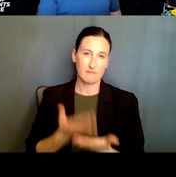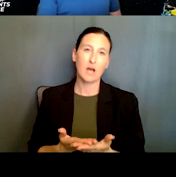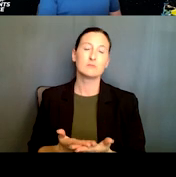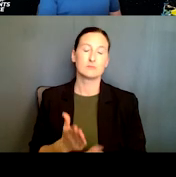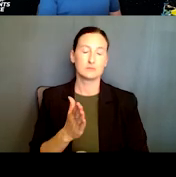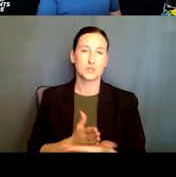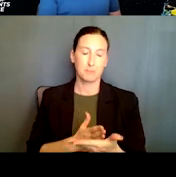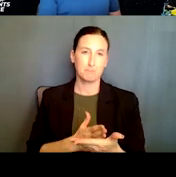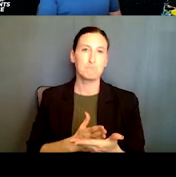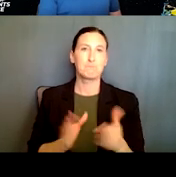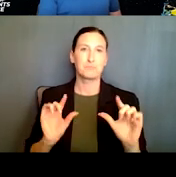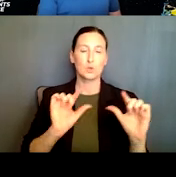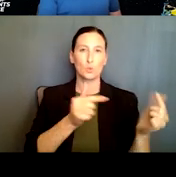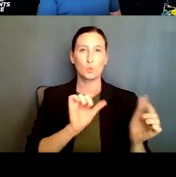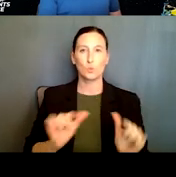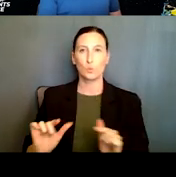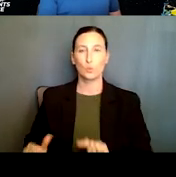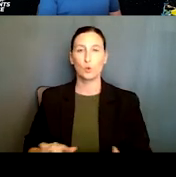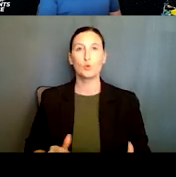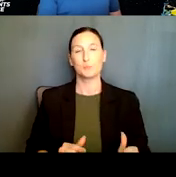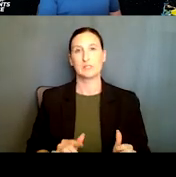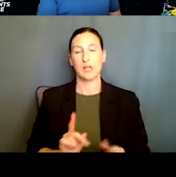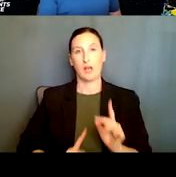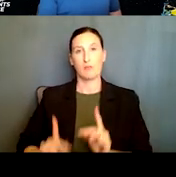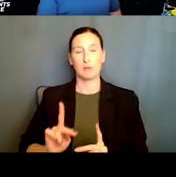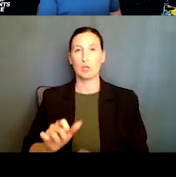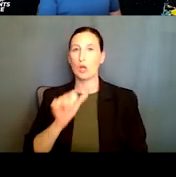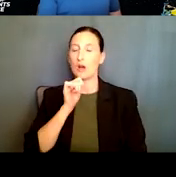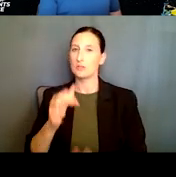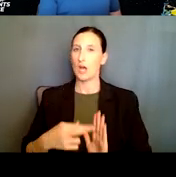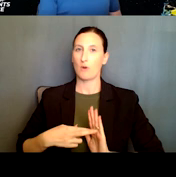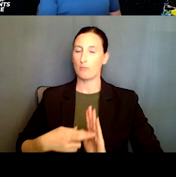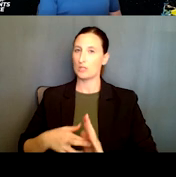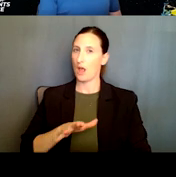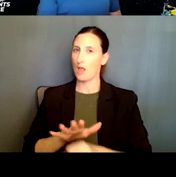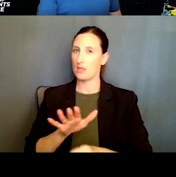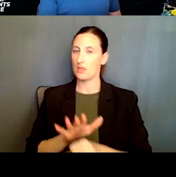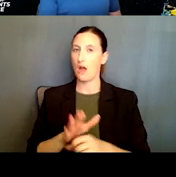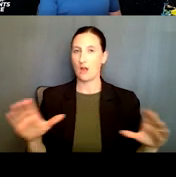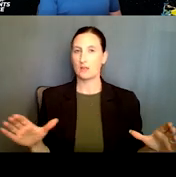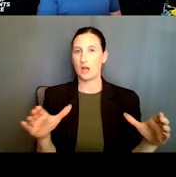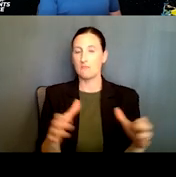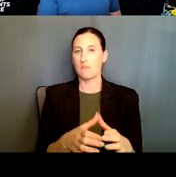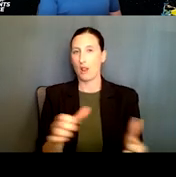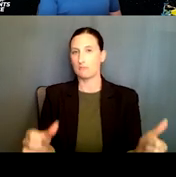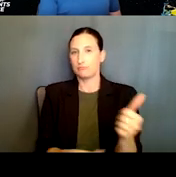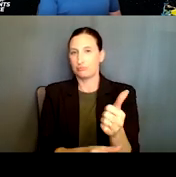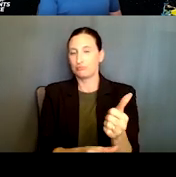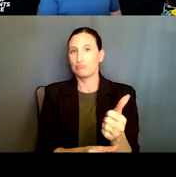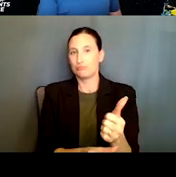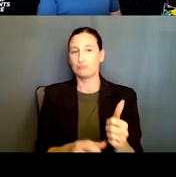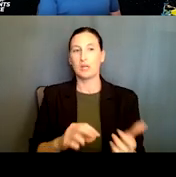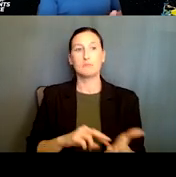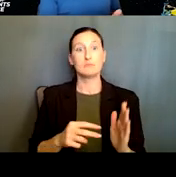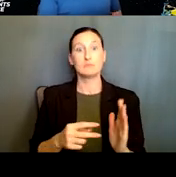groups and populations are underrepresented in this area, and such groups may include